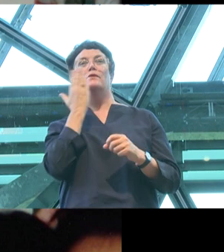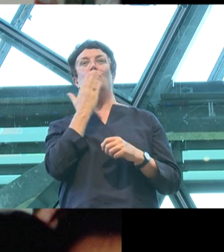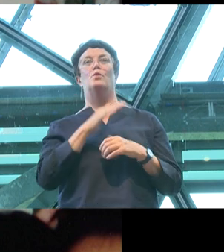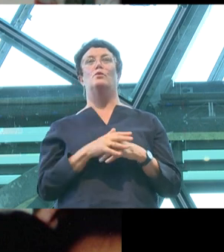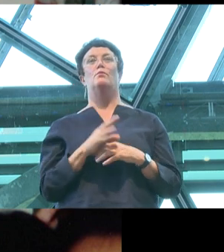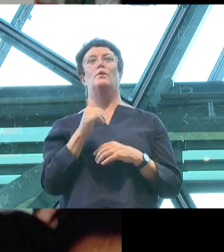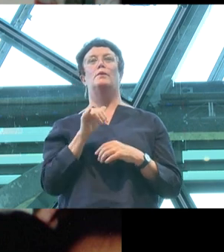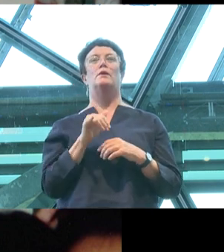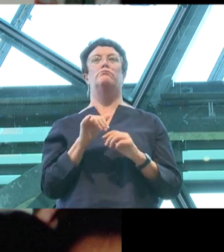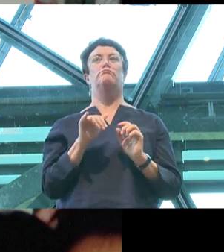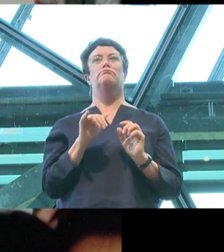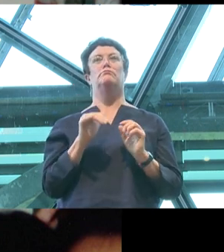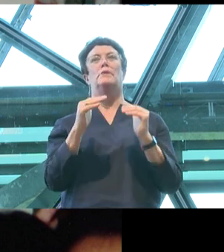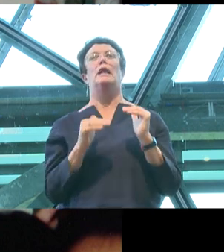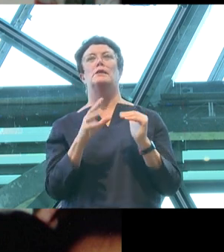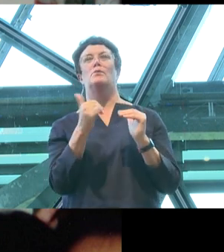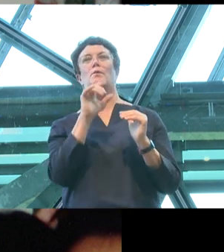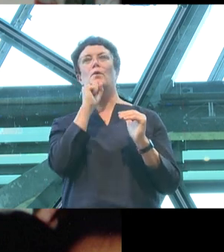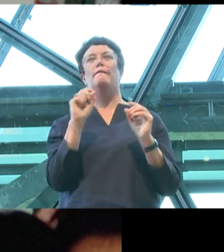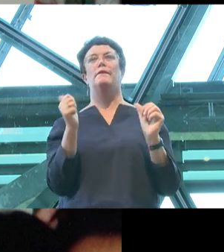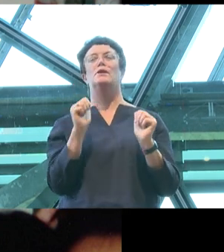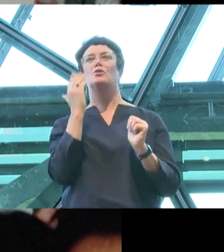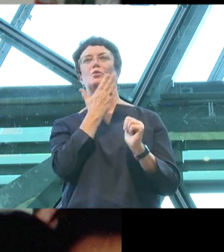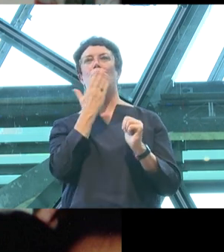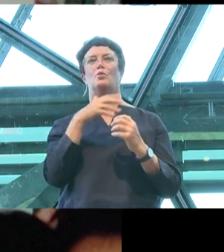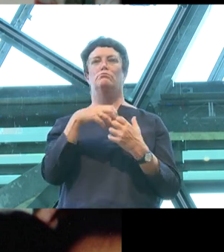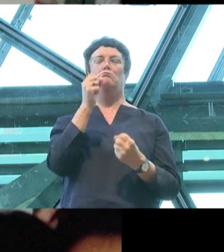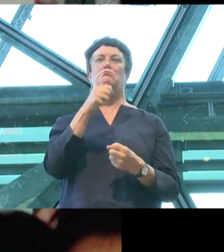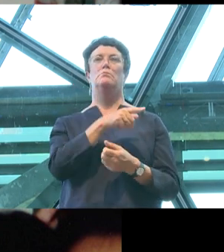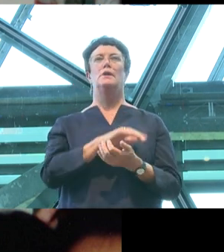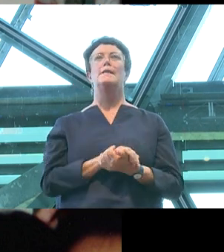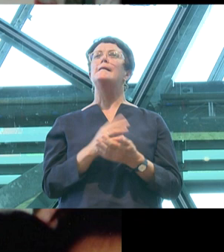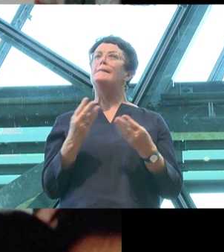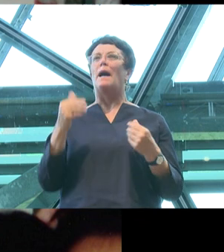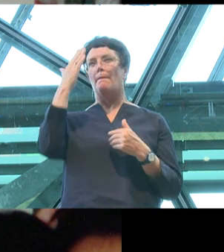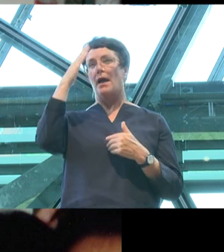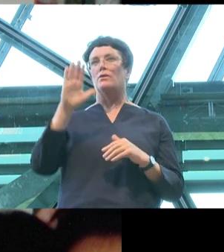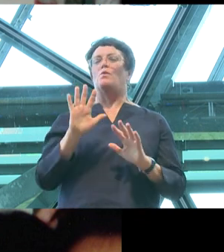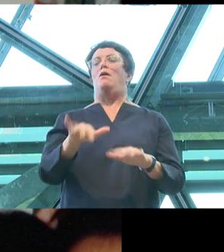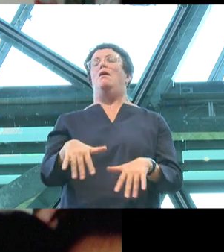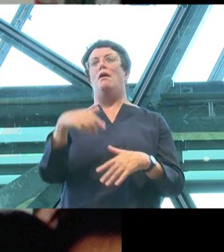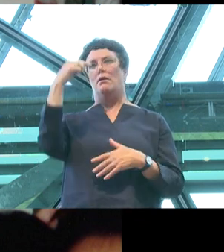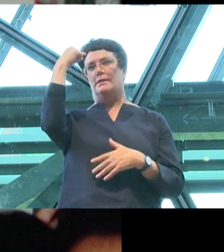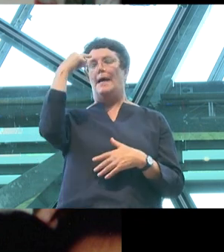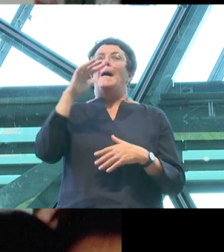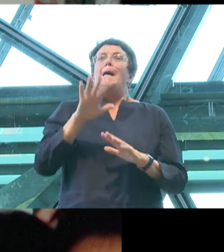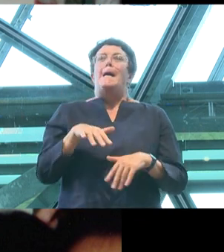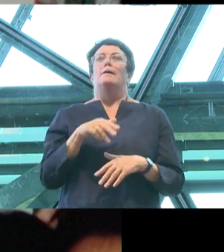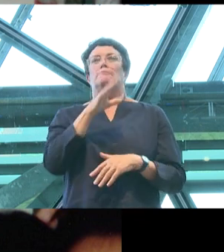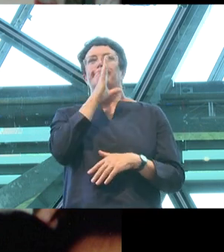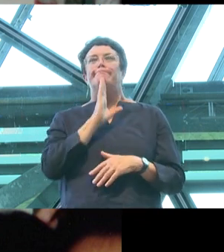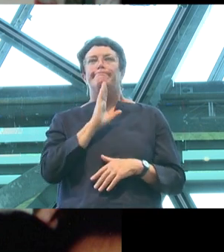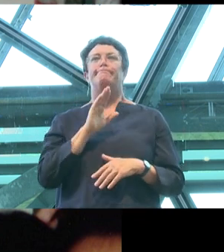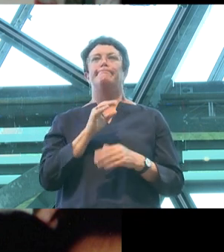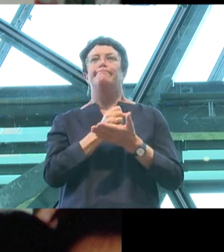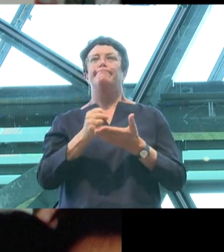Some adults might be, in fact we know they have been, tempted to dismiss this as a sad and regrettable statistic that ultimately